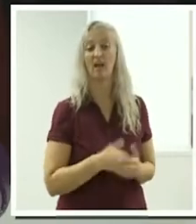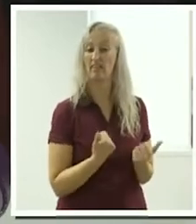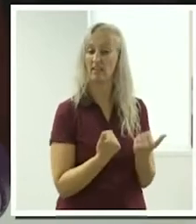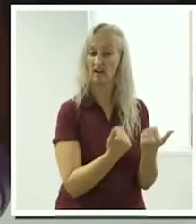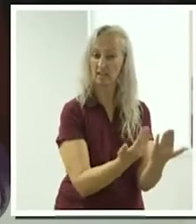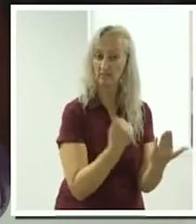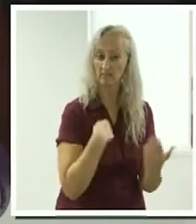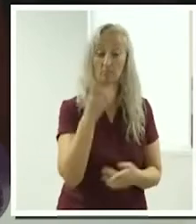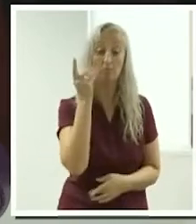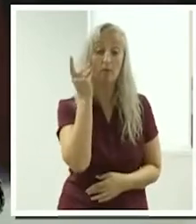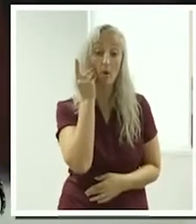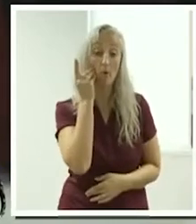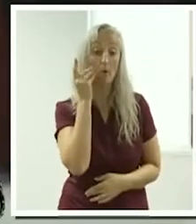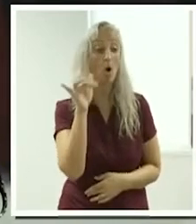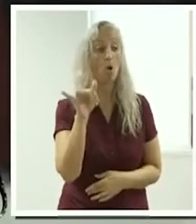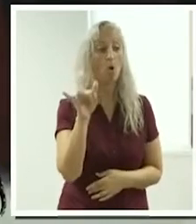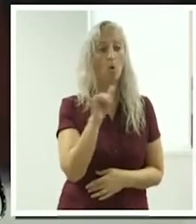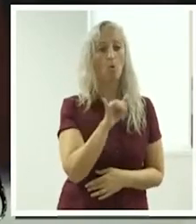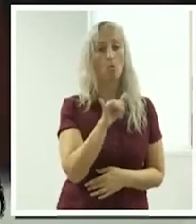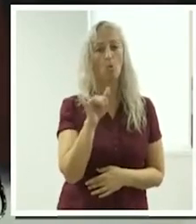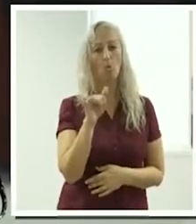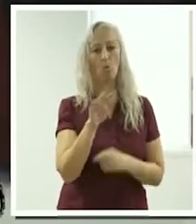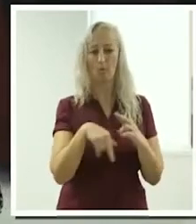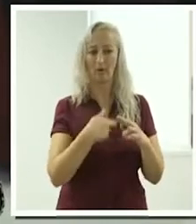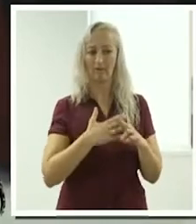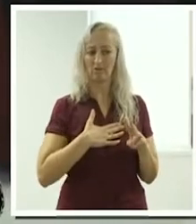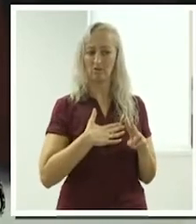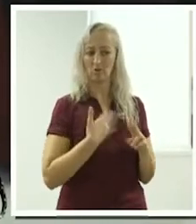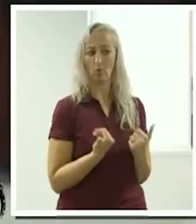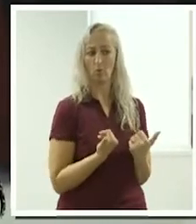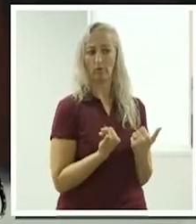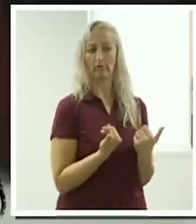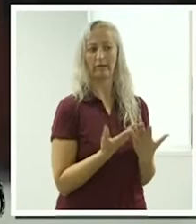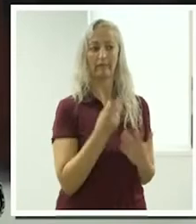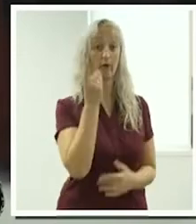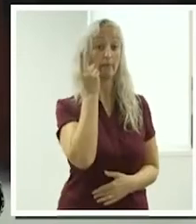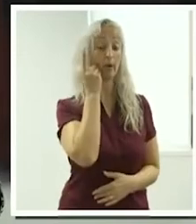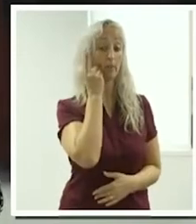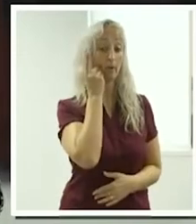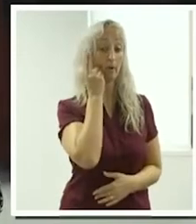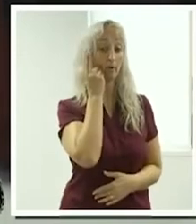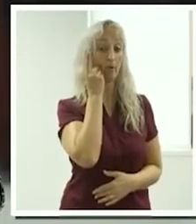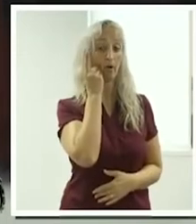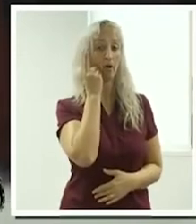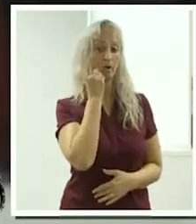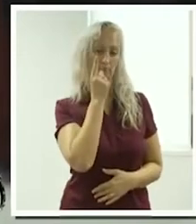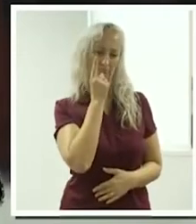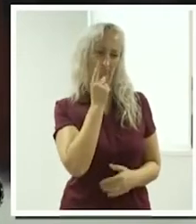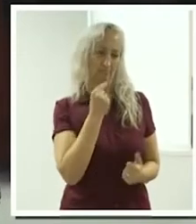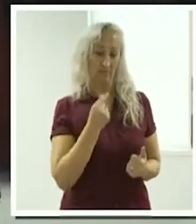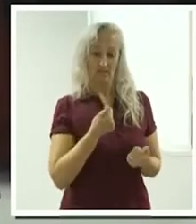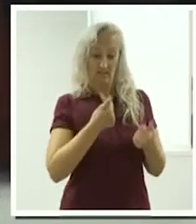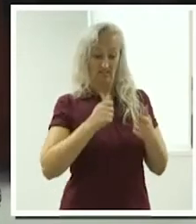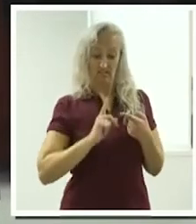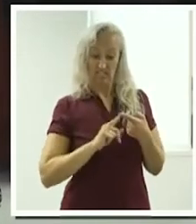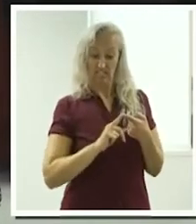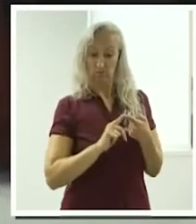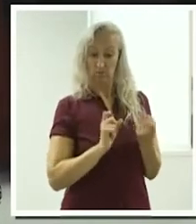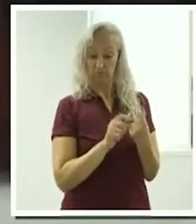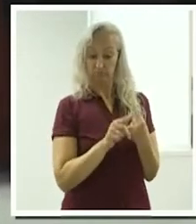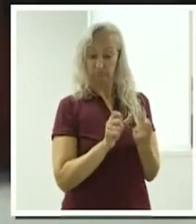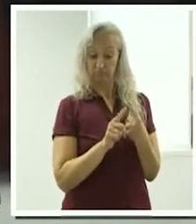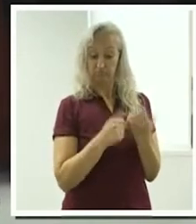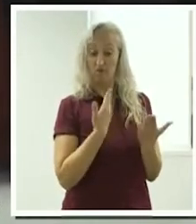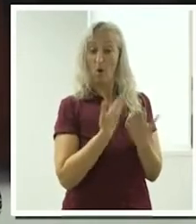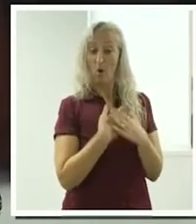mobile number if you like or if you don't want to give out any personal details first up, use the Mabel platform. It